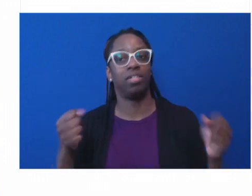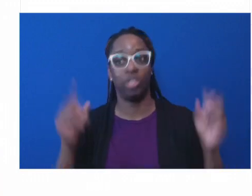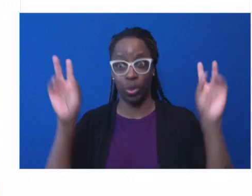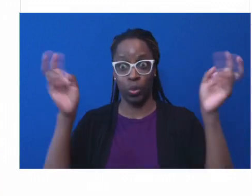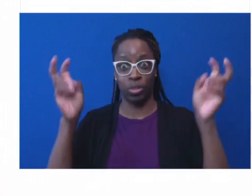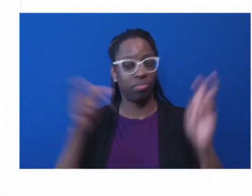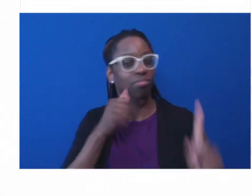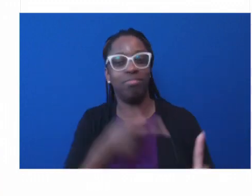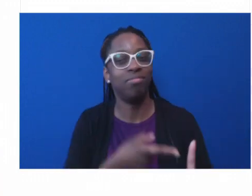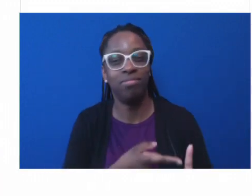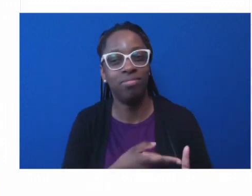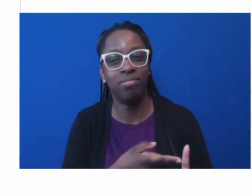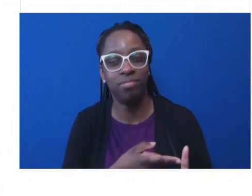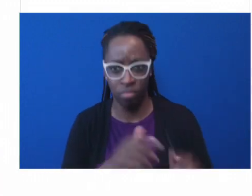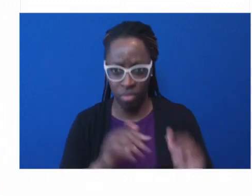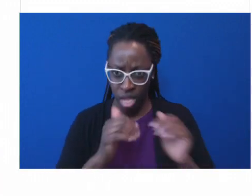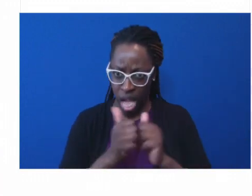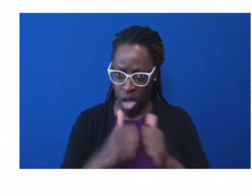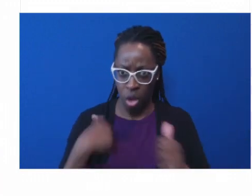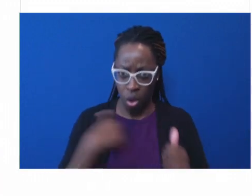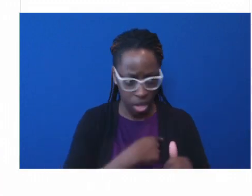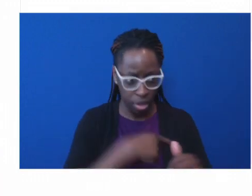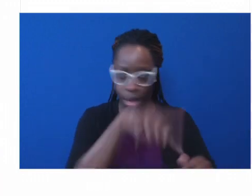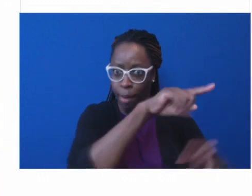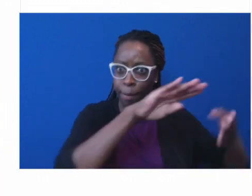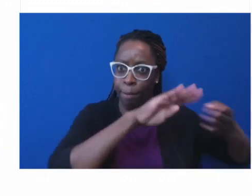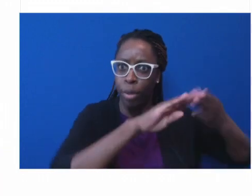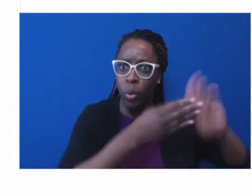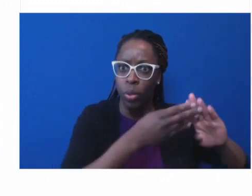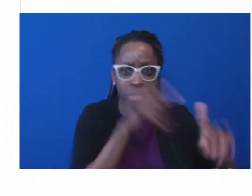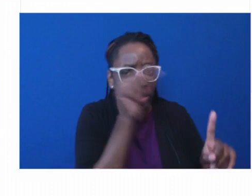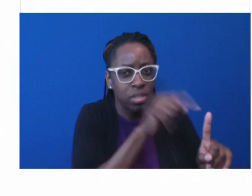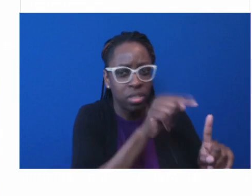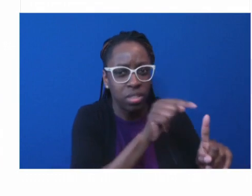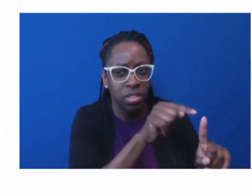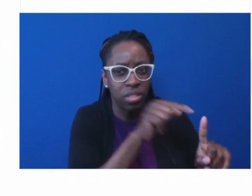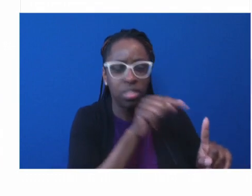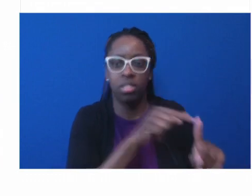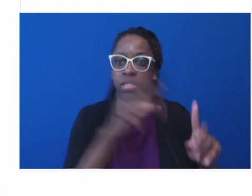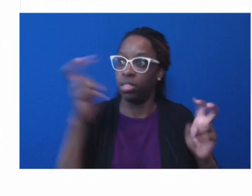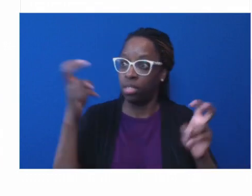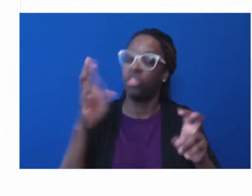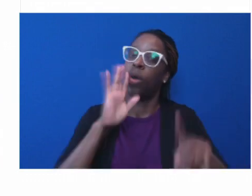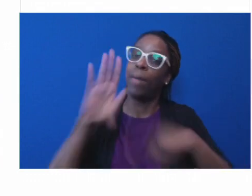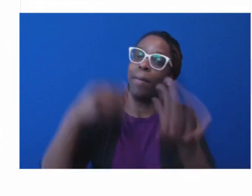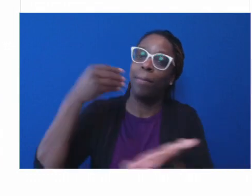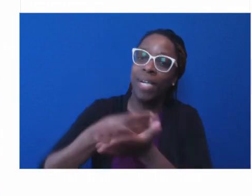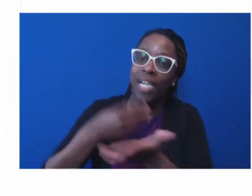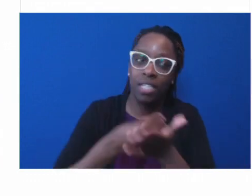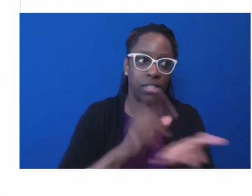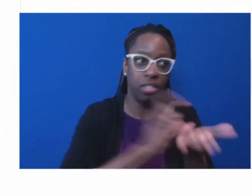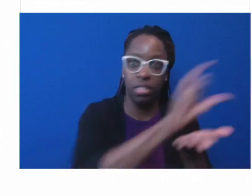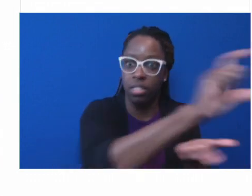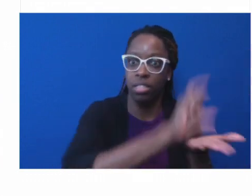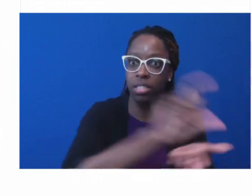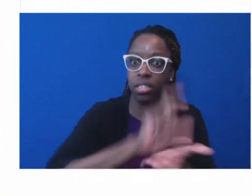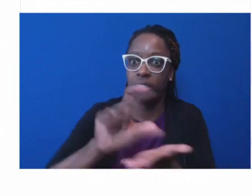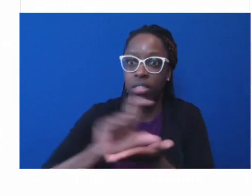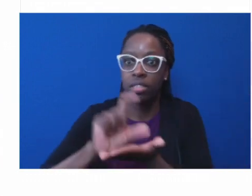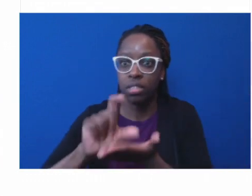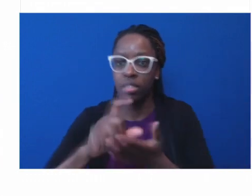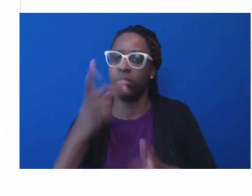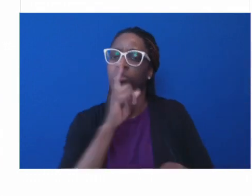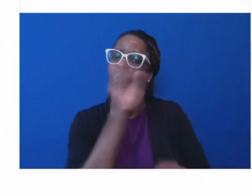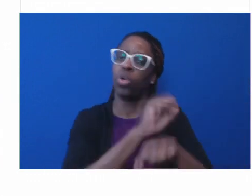dollars and investments to make sure that we're working equally in all of our communities to address our concerns. If I could